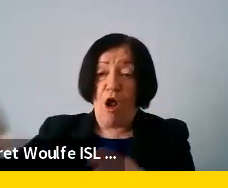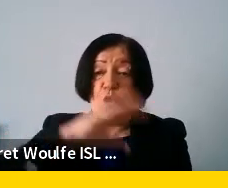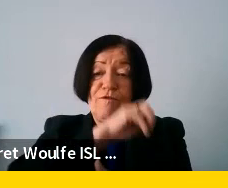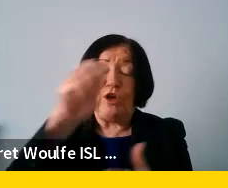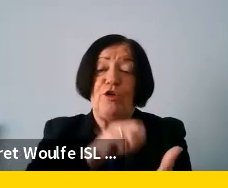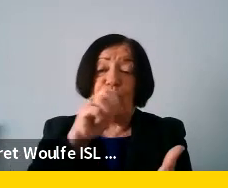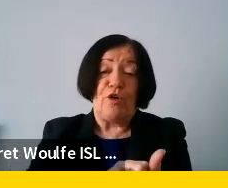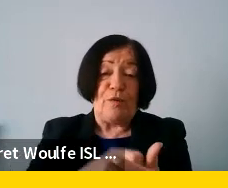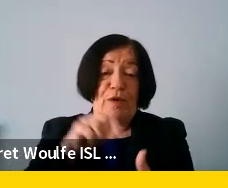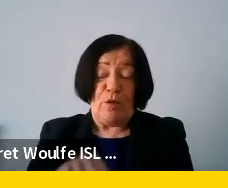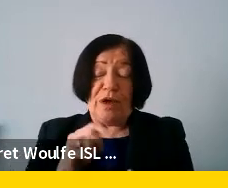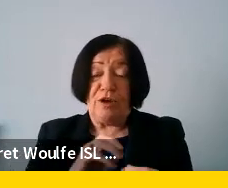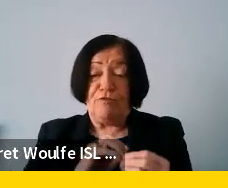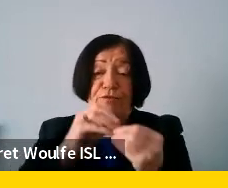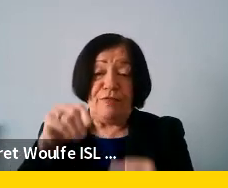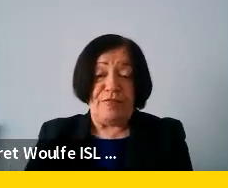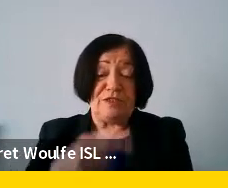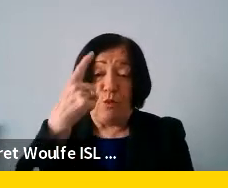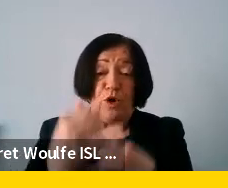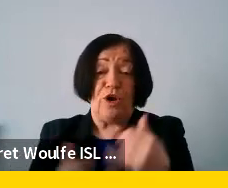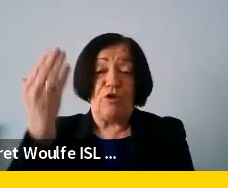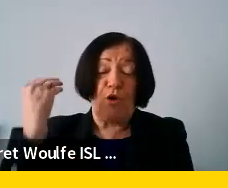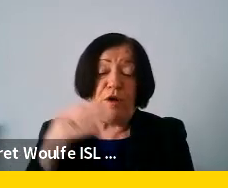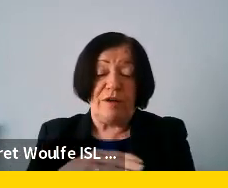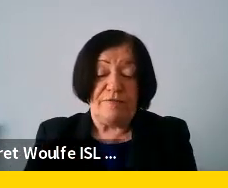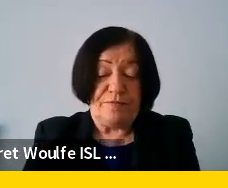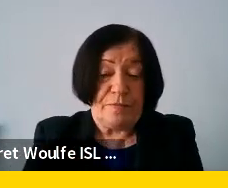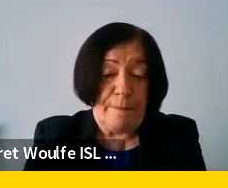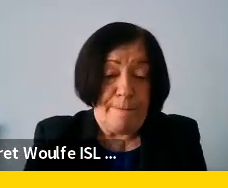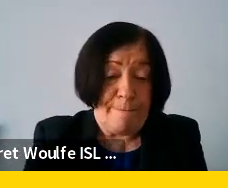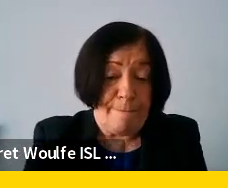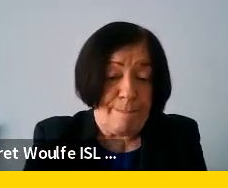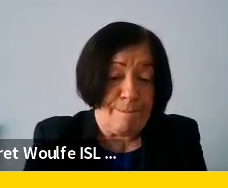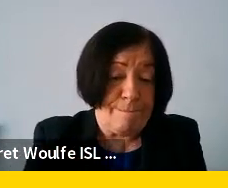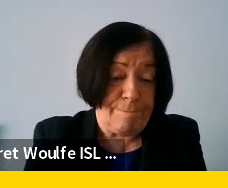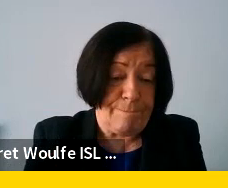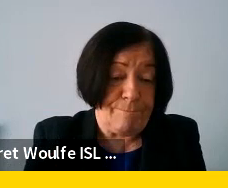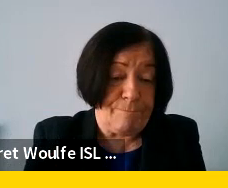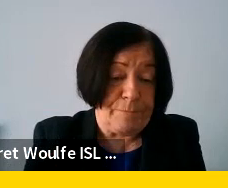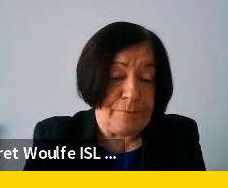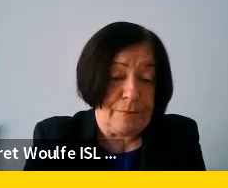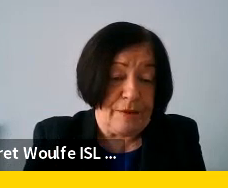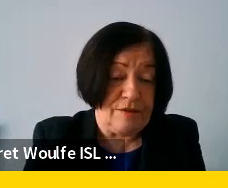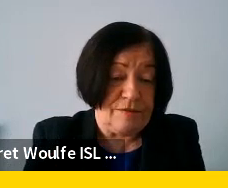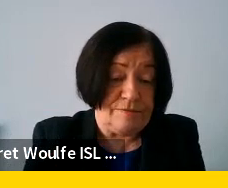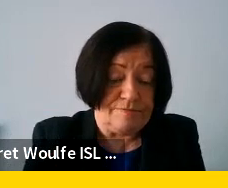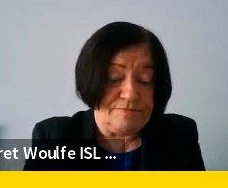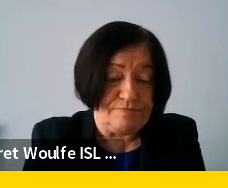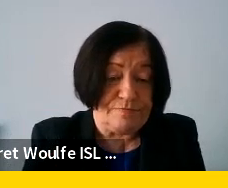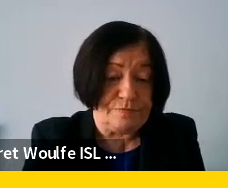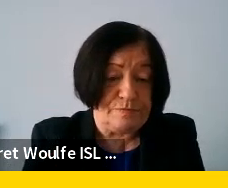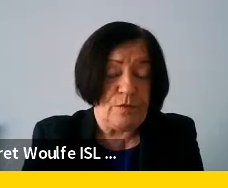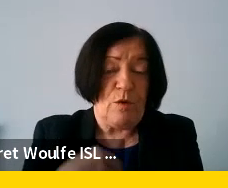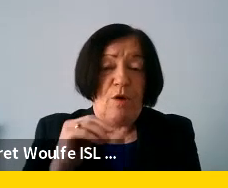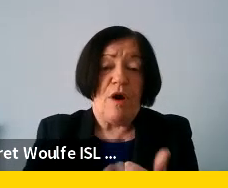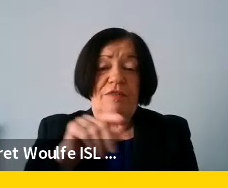created this coalition a year ago because of the conference of the future of europe and we wanted civil society organizations to